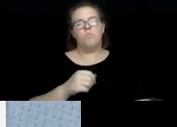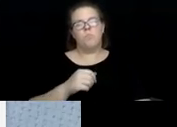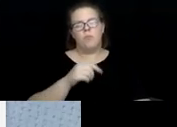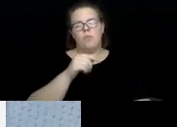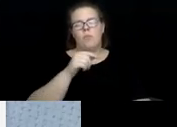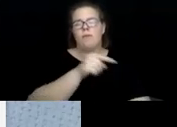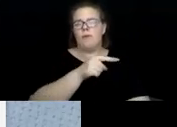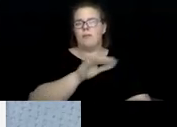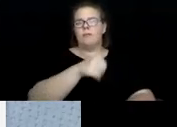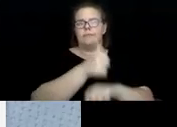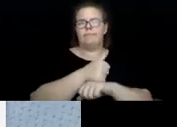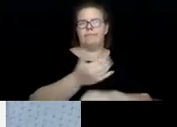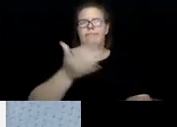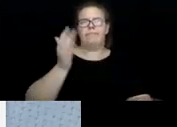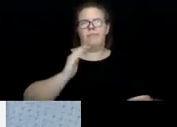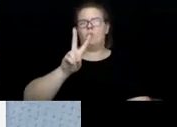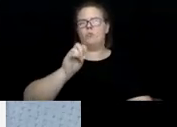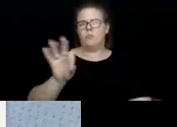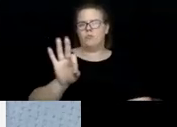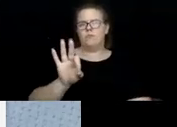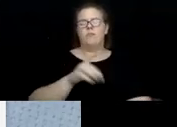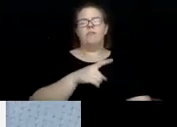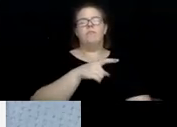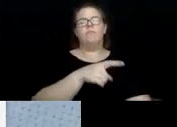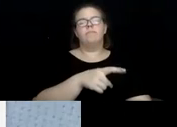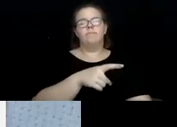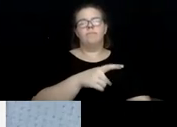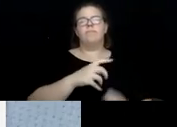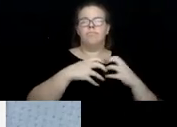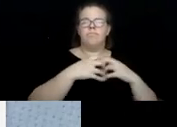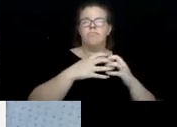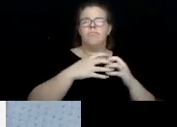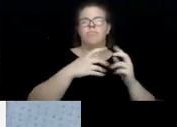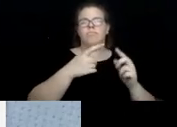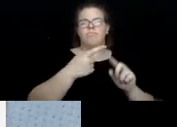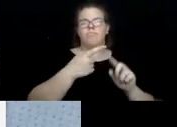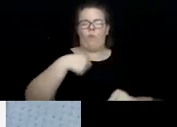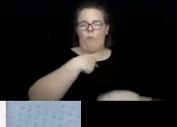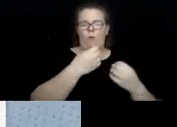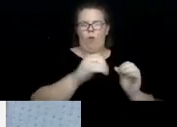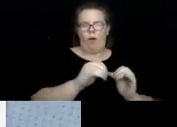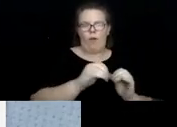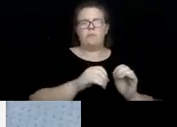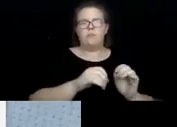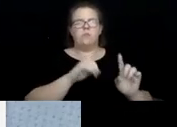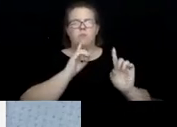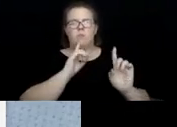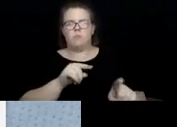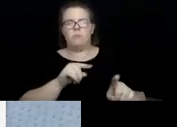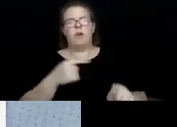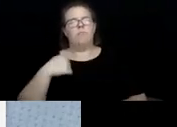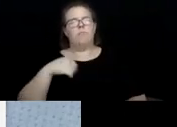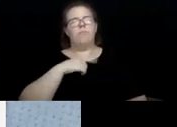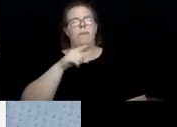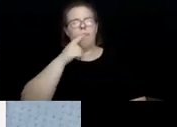2009. This program was created by the Office for Aging in response to our public hearings that we hold. And